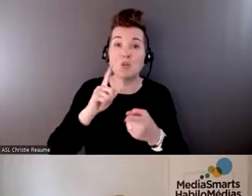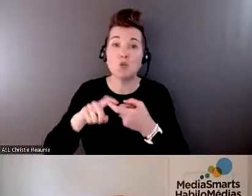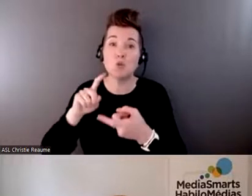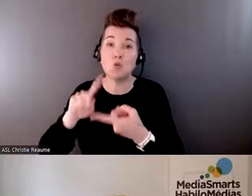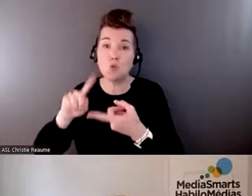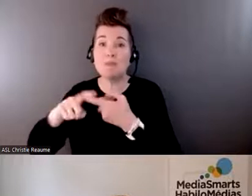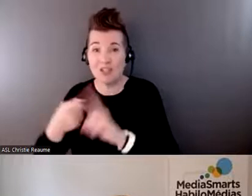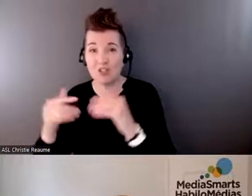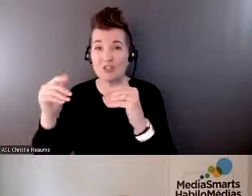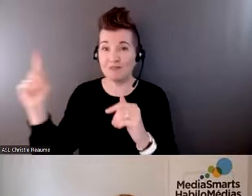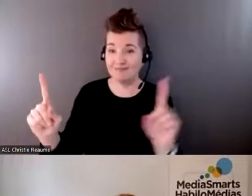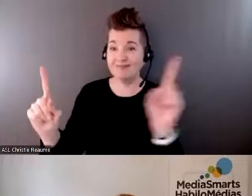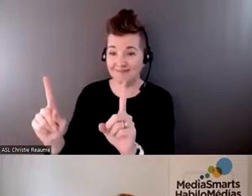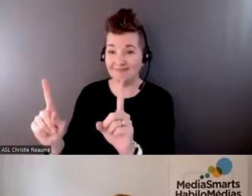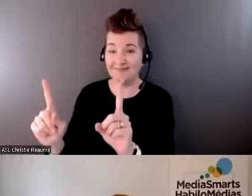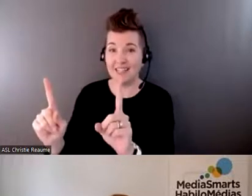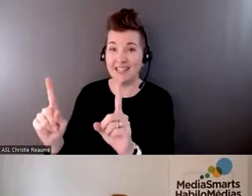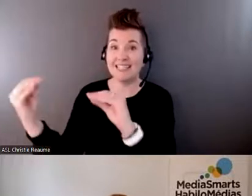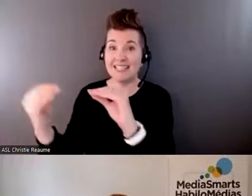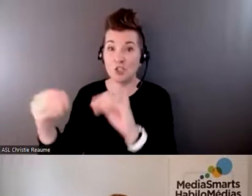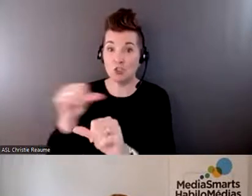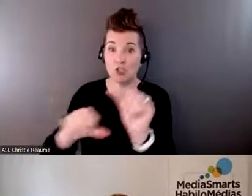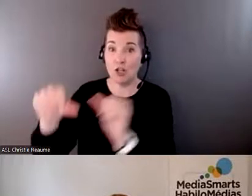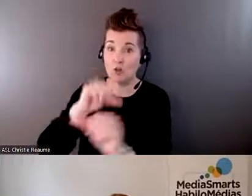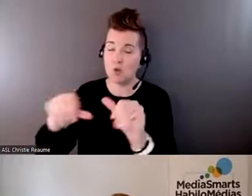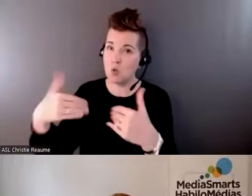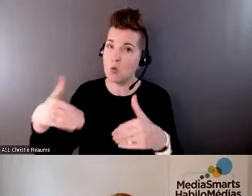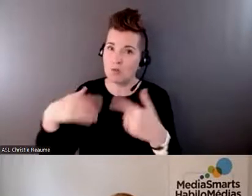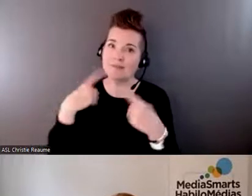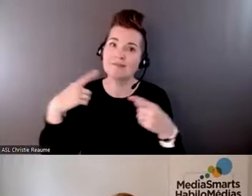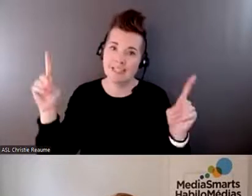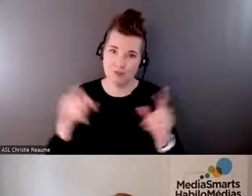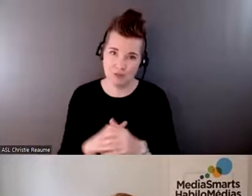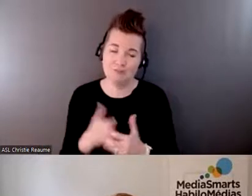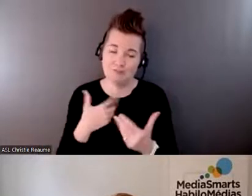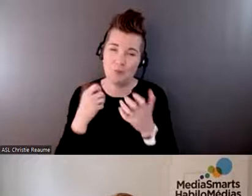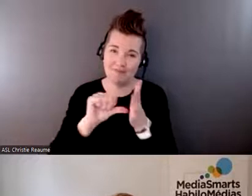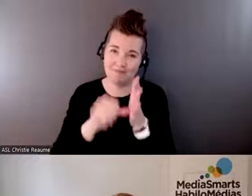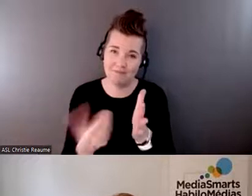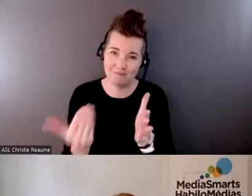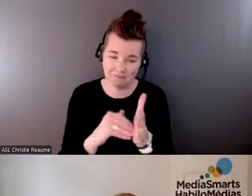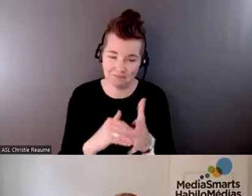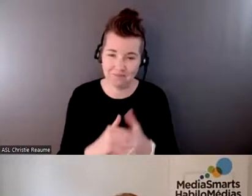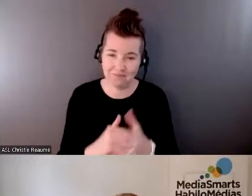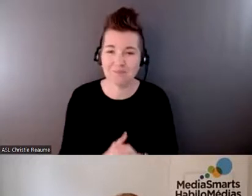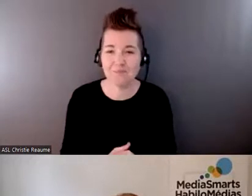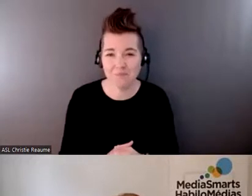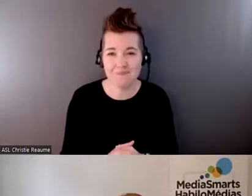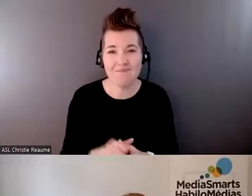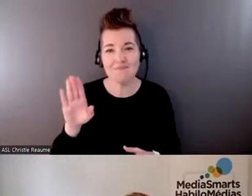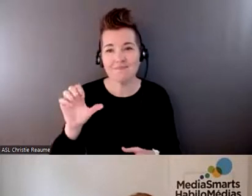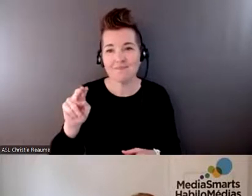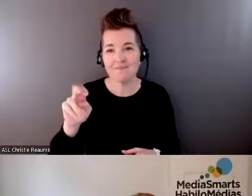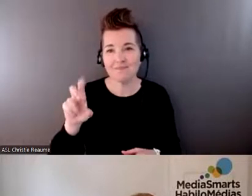So I just wanted to echo that as well. Thank you, that's wonderful. I'm actually quite surprised by